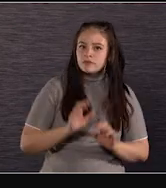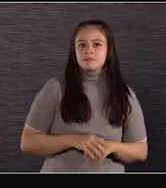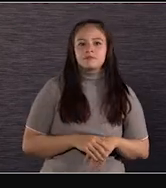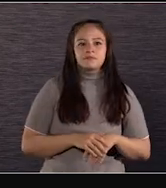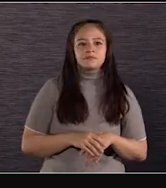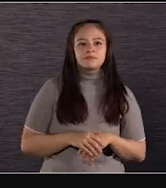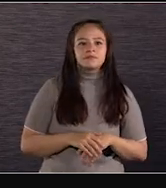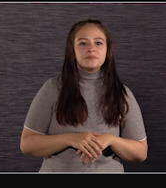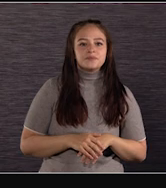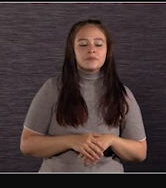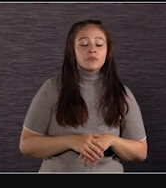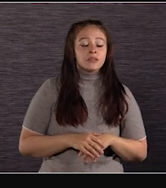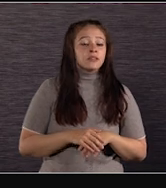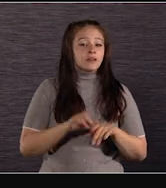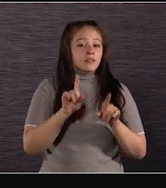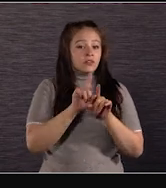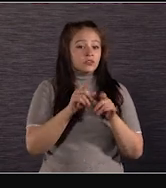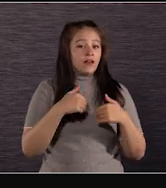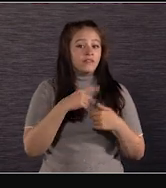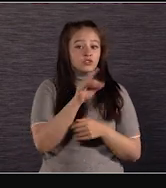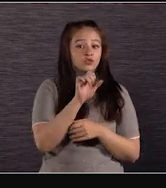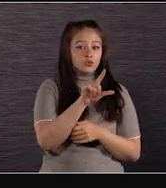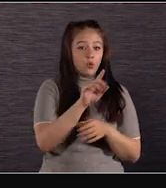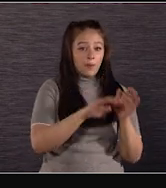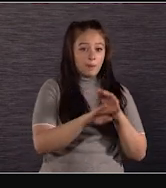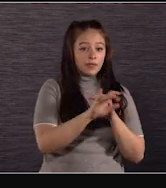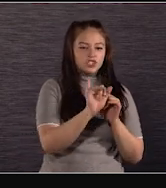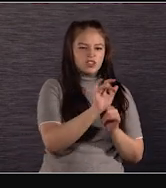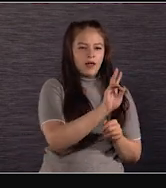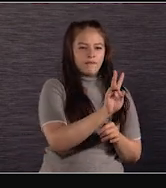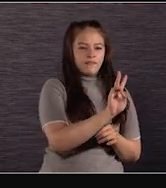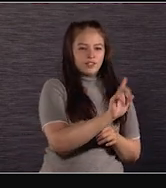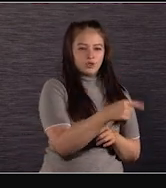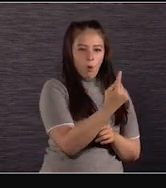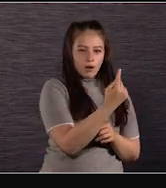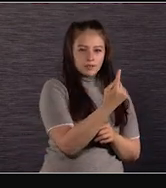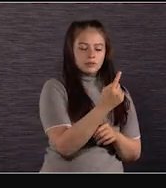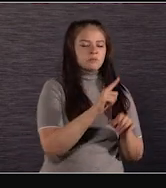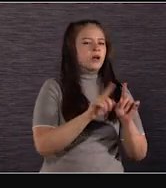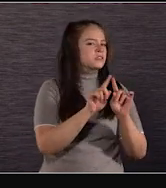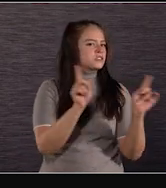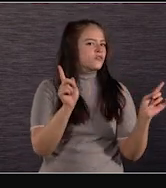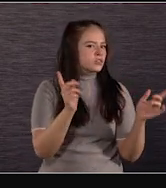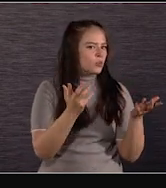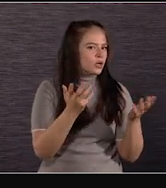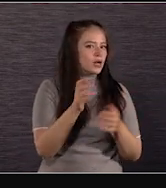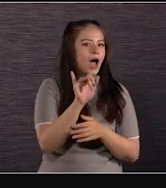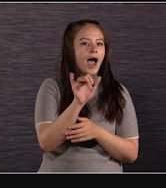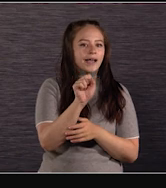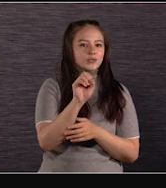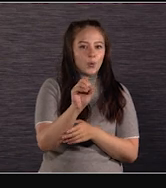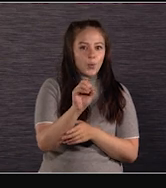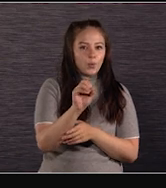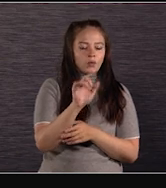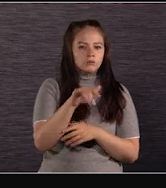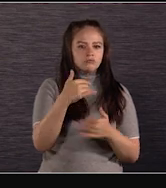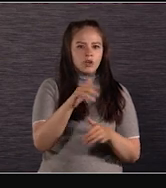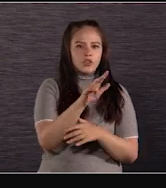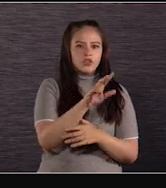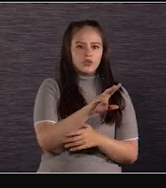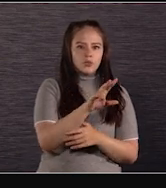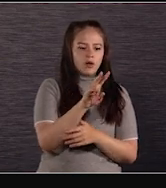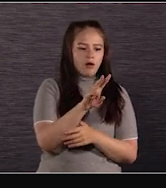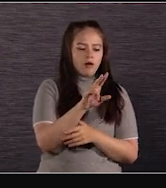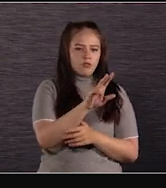It does have a dual-based ISO like the original Venice. But what's different is the ISO. It's an 800 and 3200